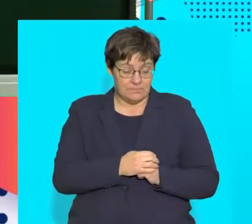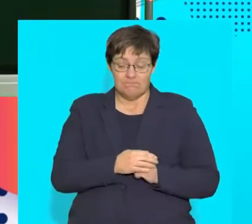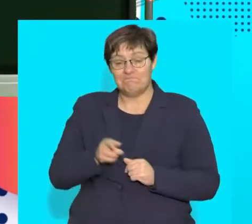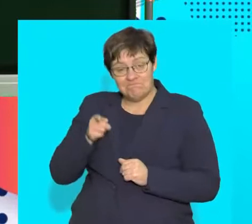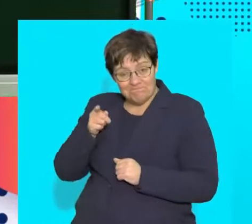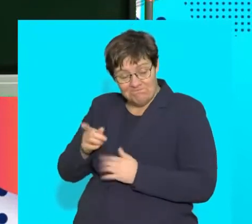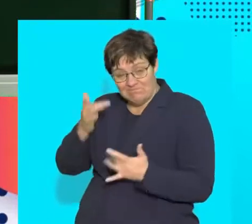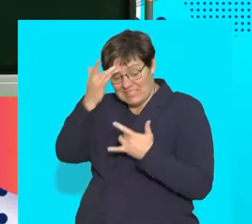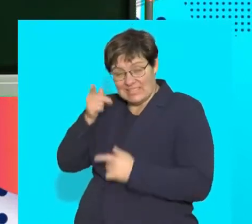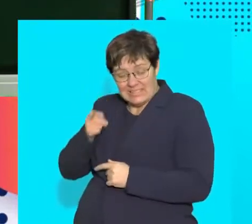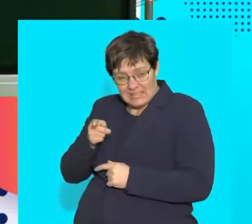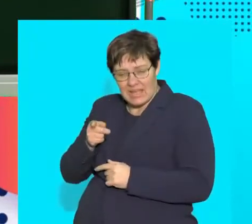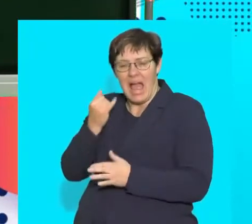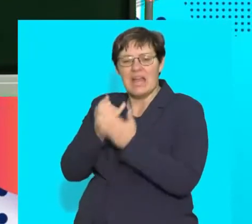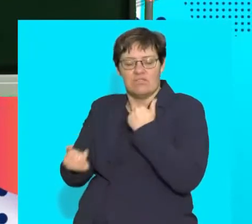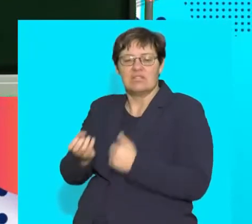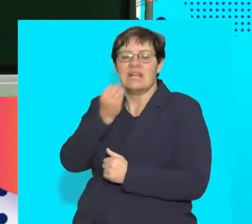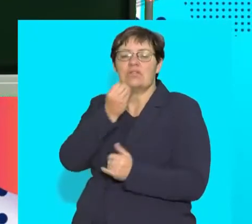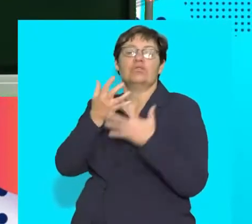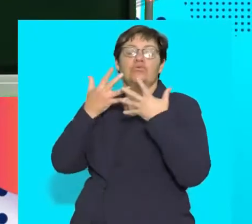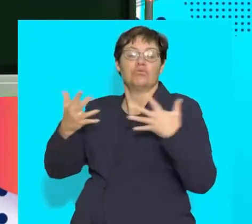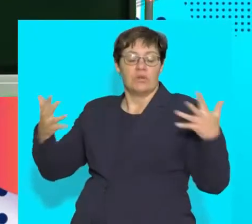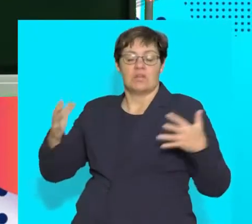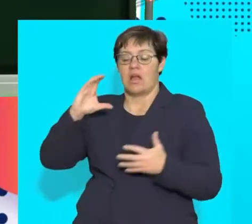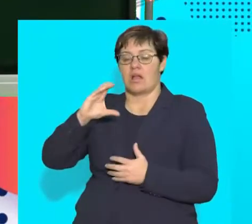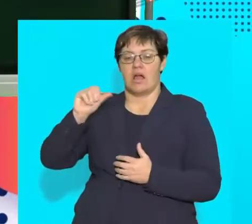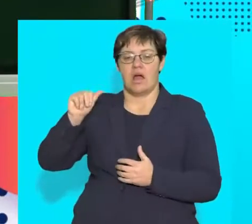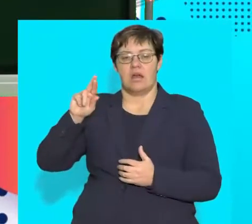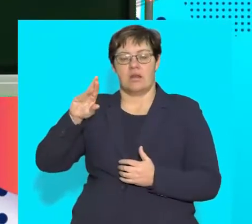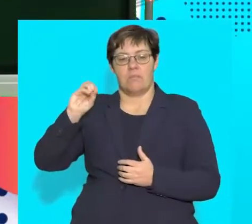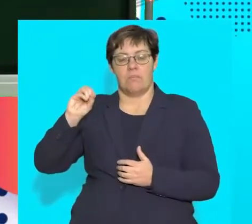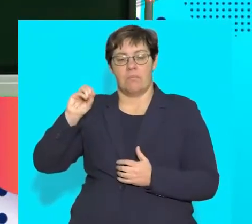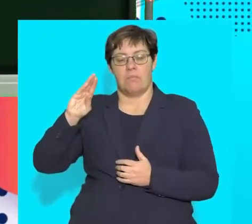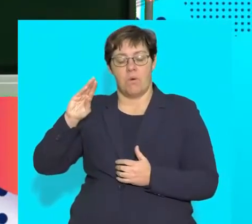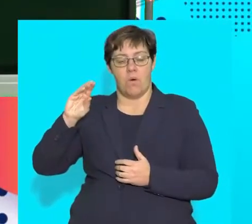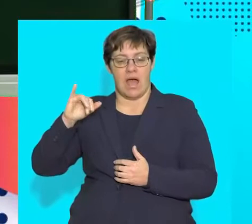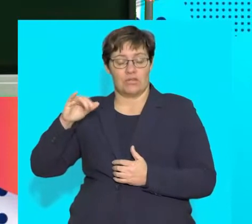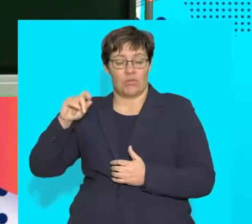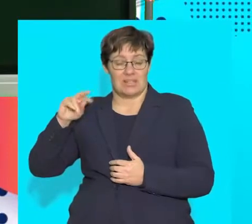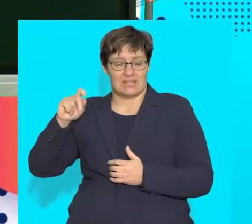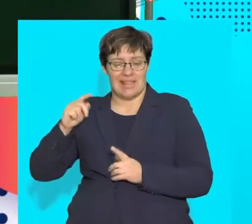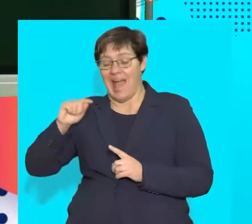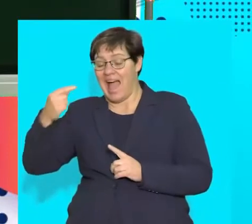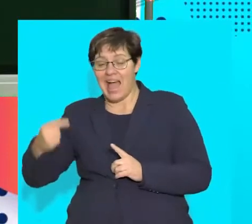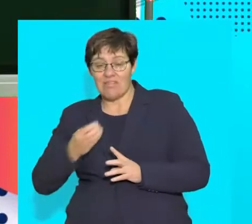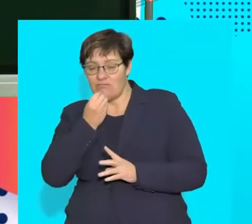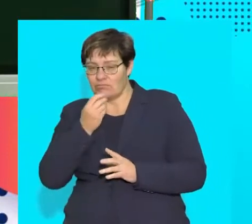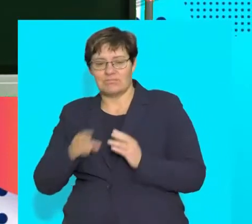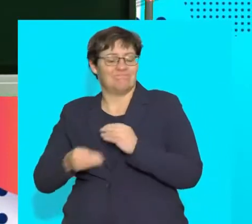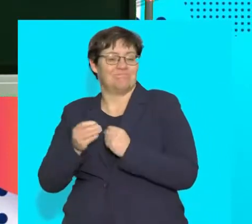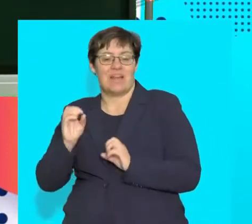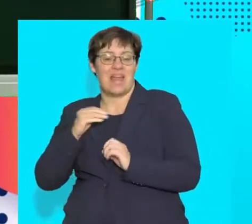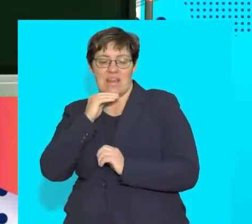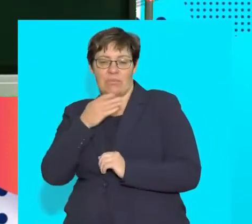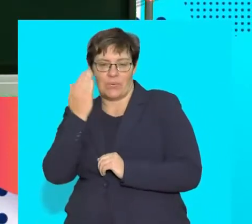The other condition in which individuals consume large amounts of carbohydrates and lack the other essential nutrients is